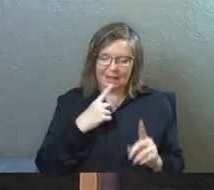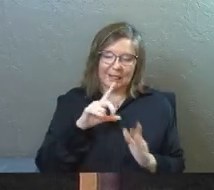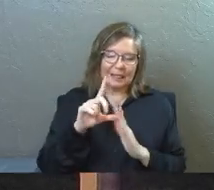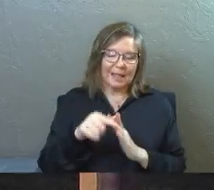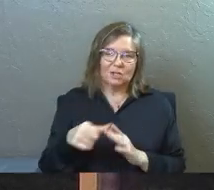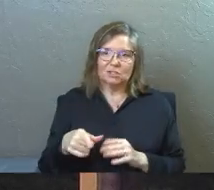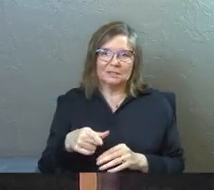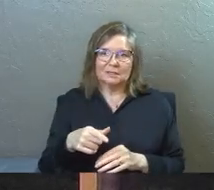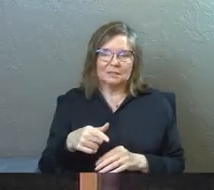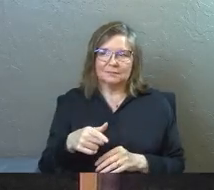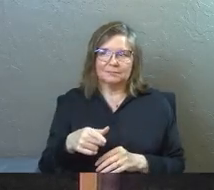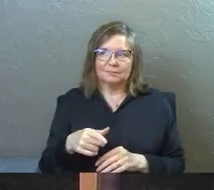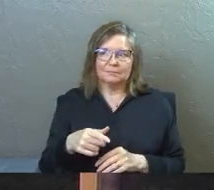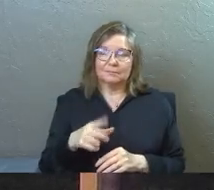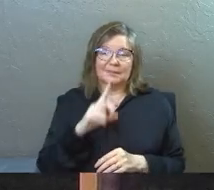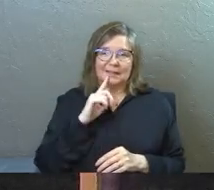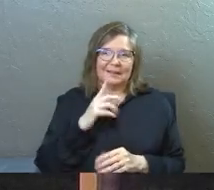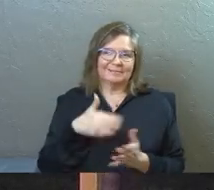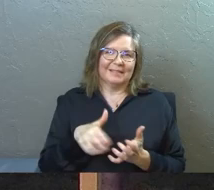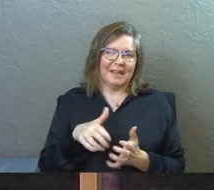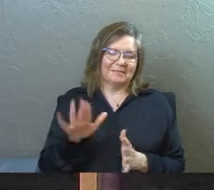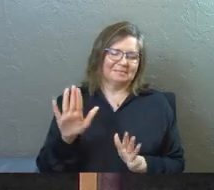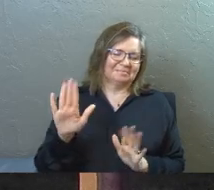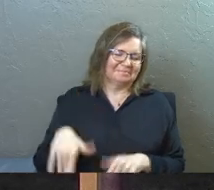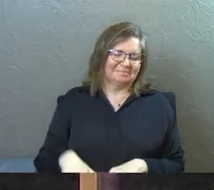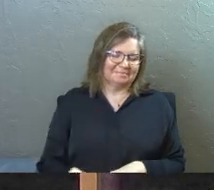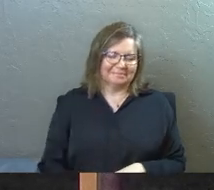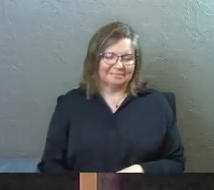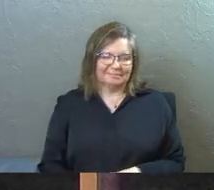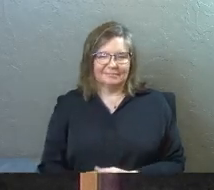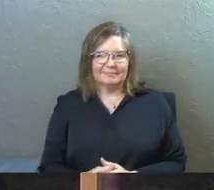said later that she just would literally laugh at him.